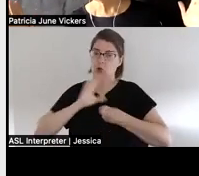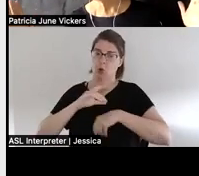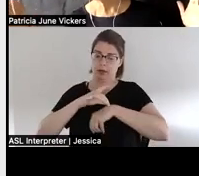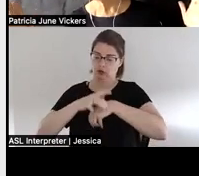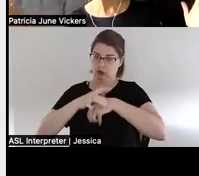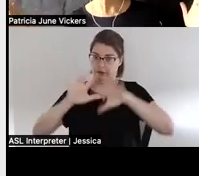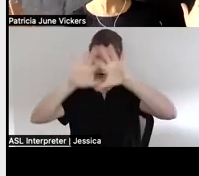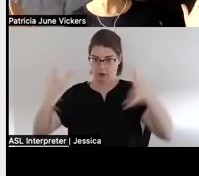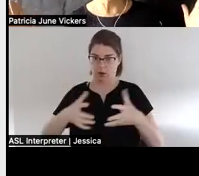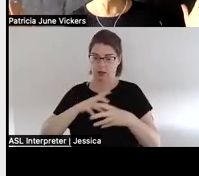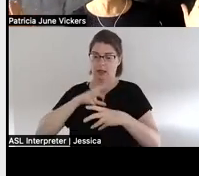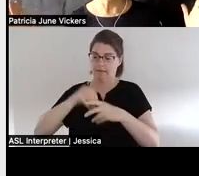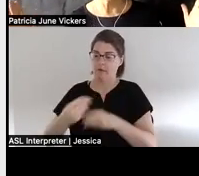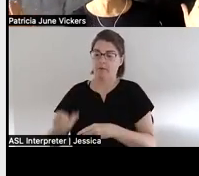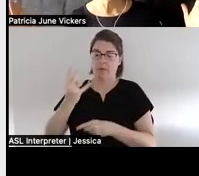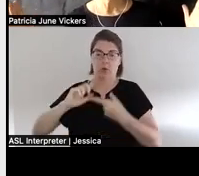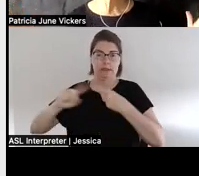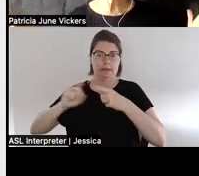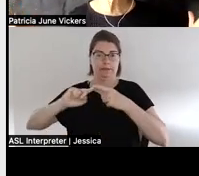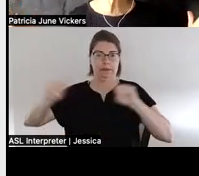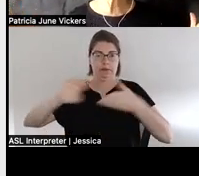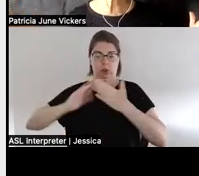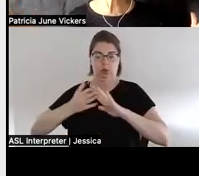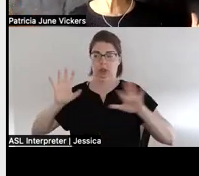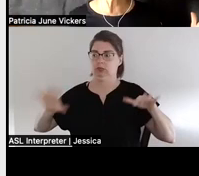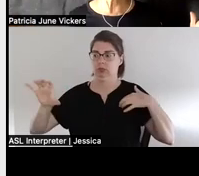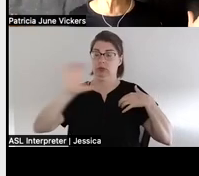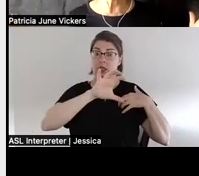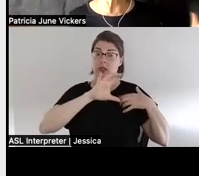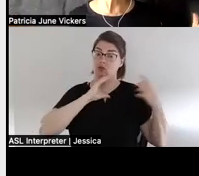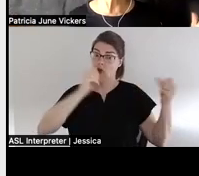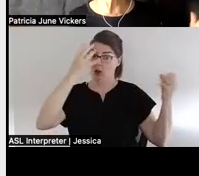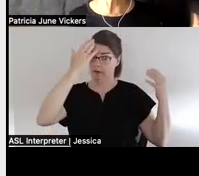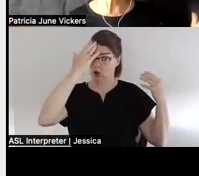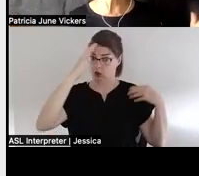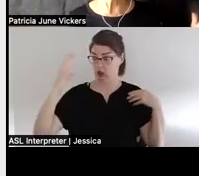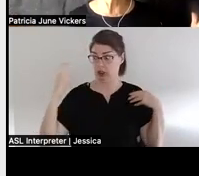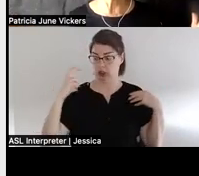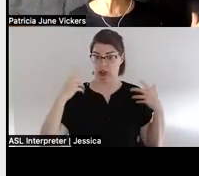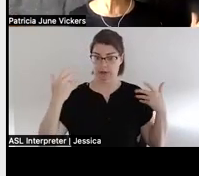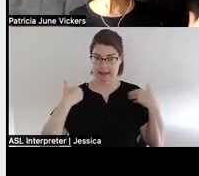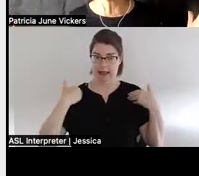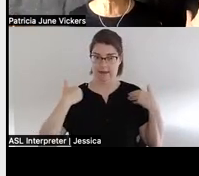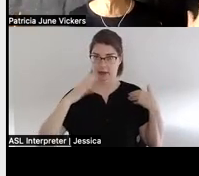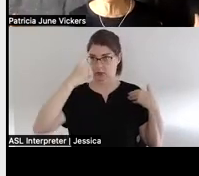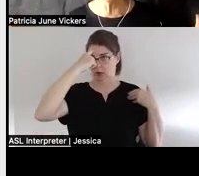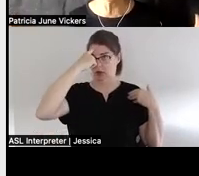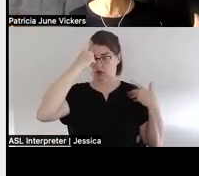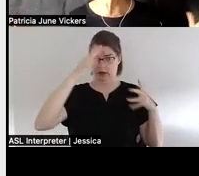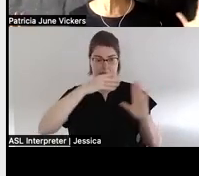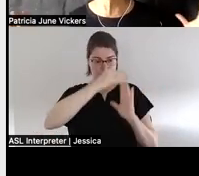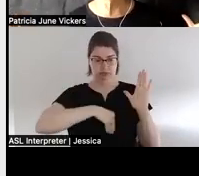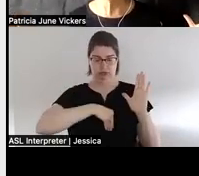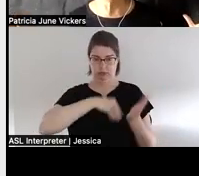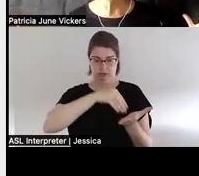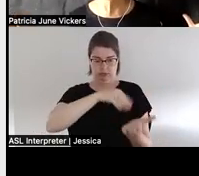four communities so that's a lot of knowledge that the chiefs hold within their head it's not written down